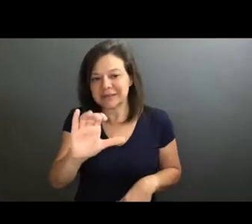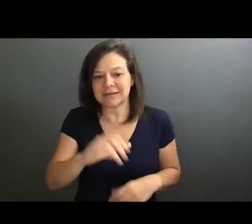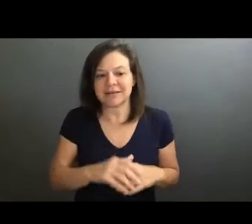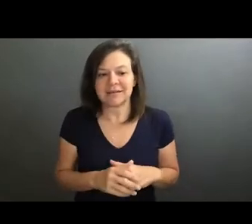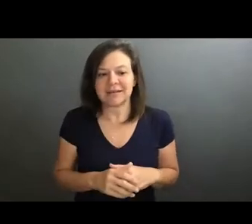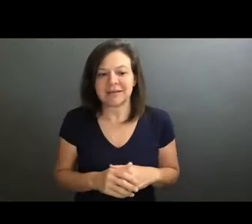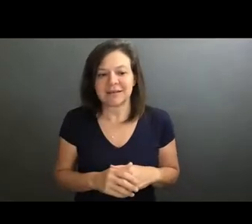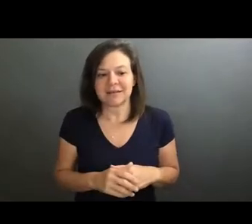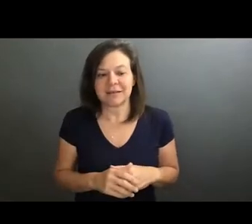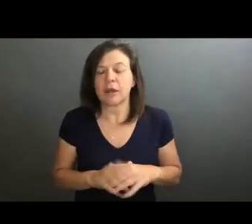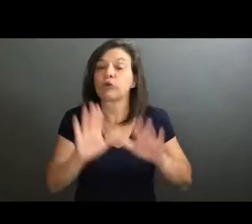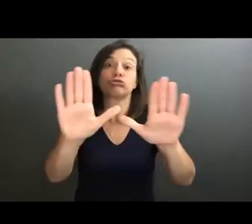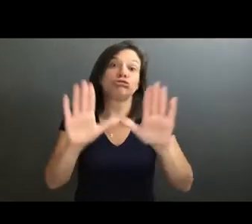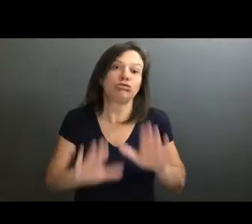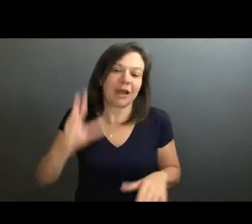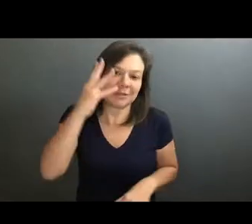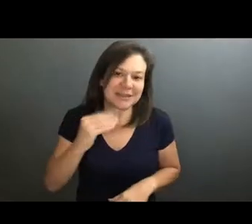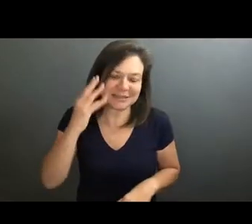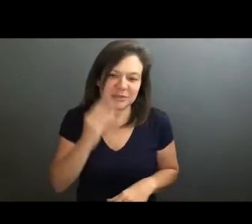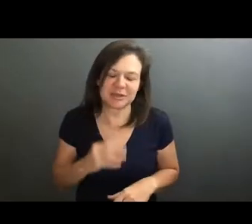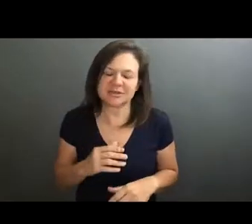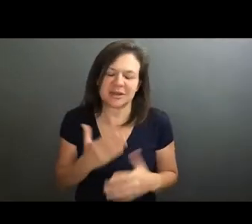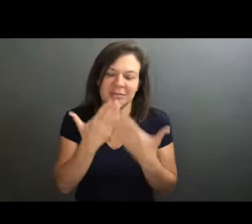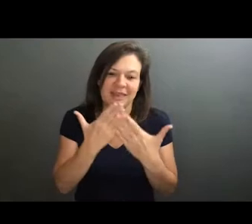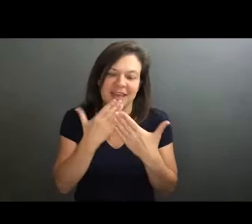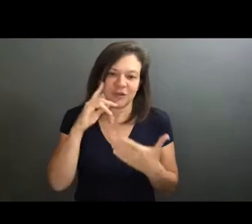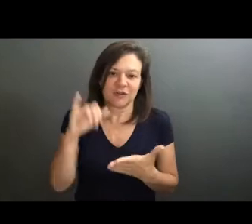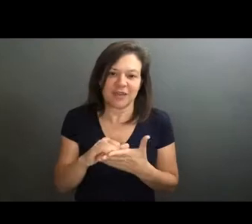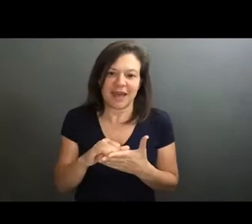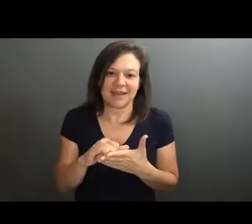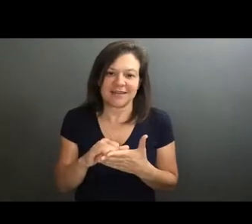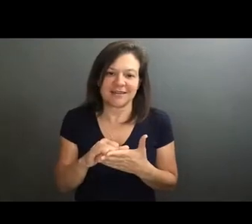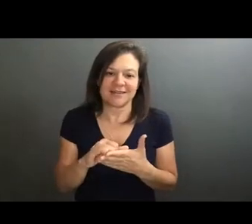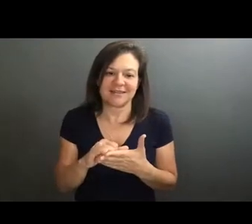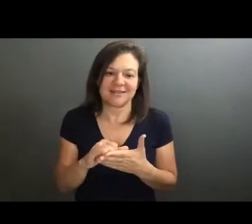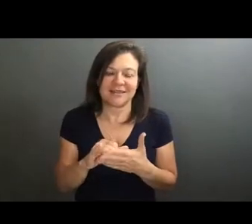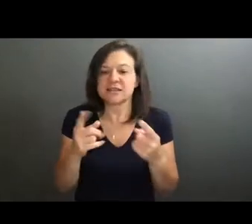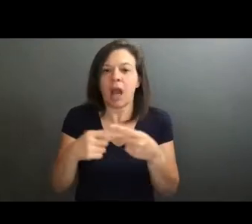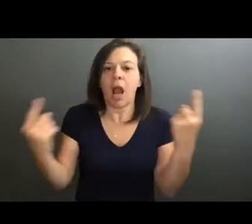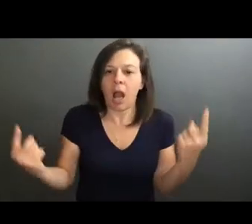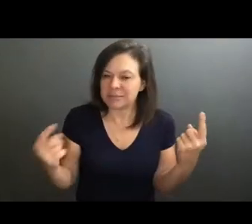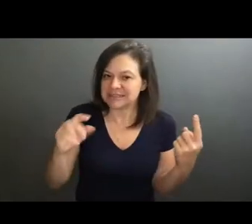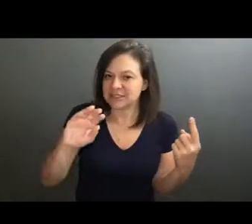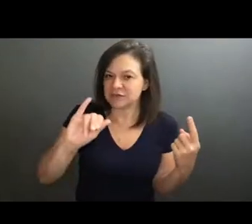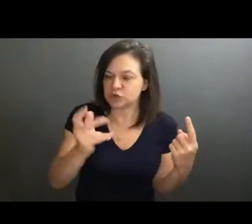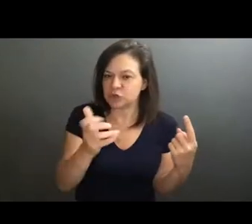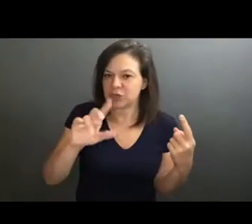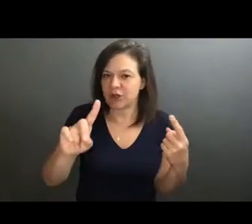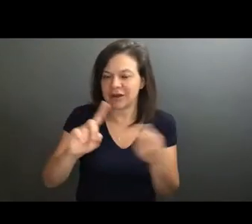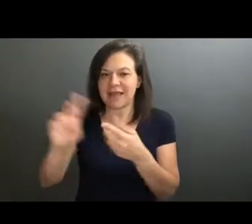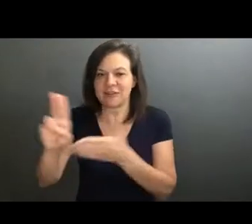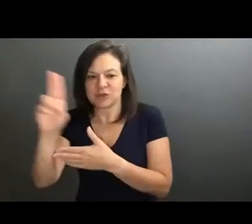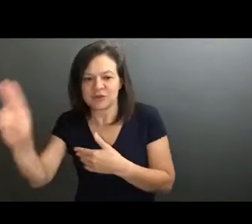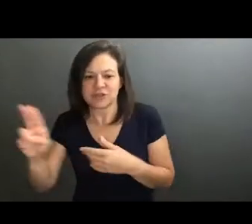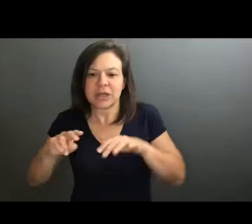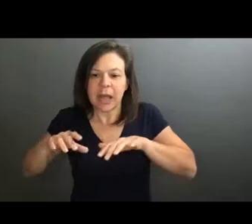incredibly, incredible experience, really grateful for, I think I tried to take is kind of the opposite of Juilliard in a way that since it was a university, I tried to